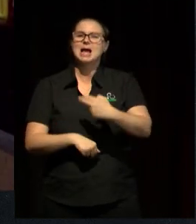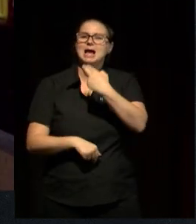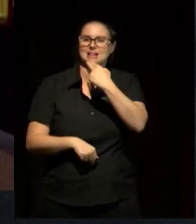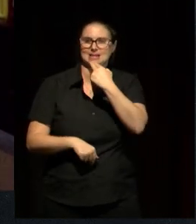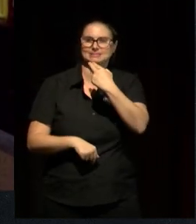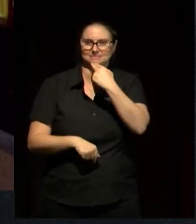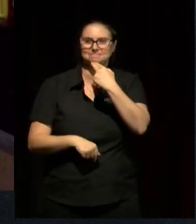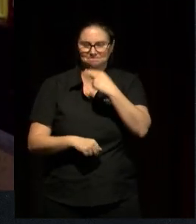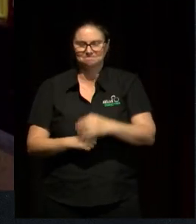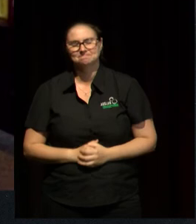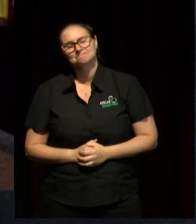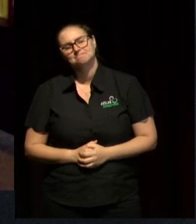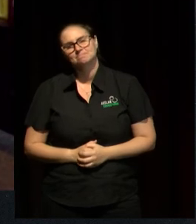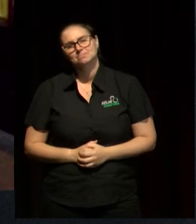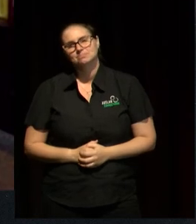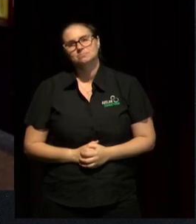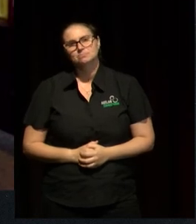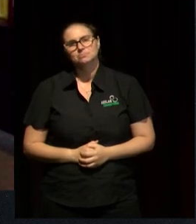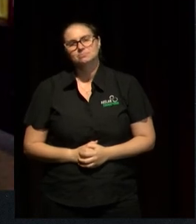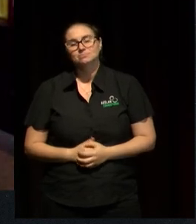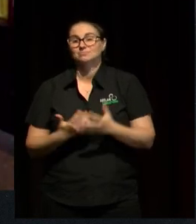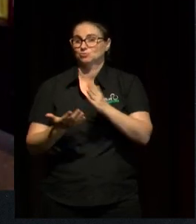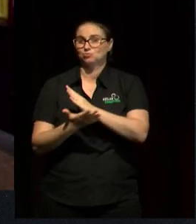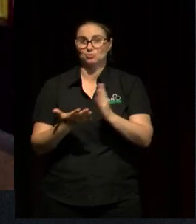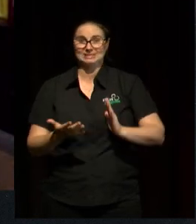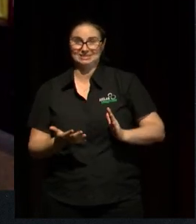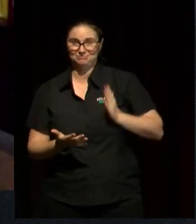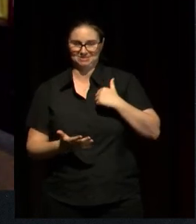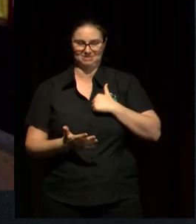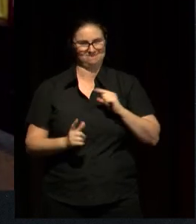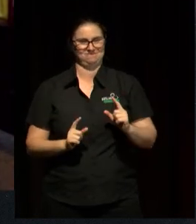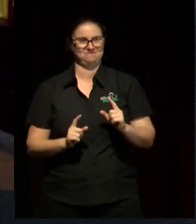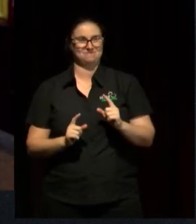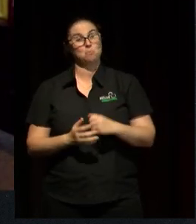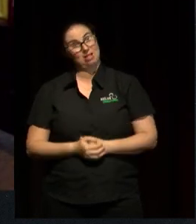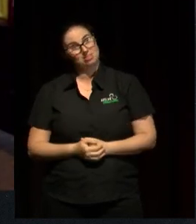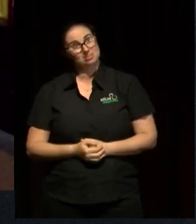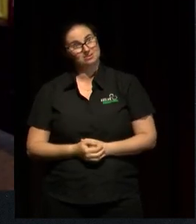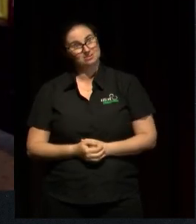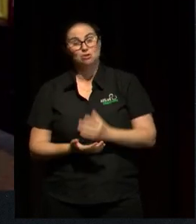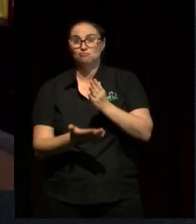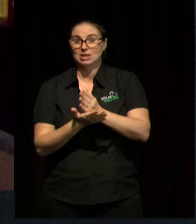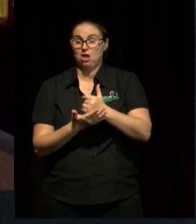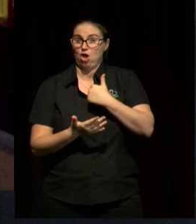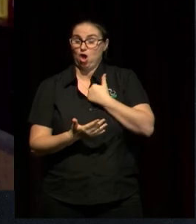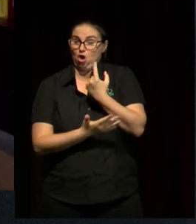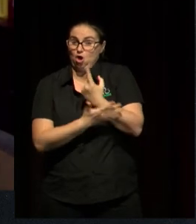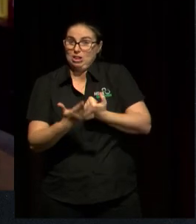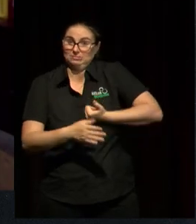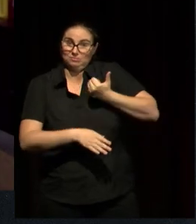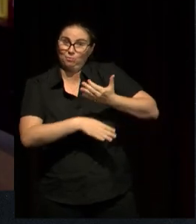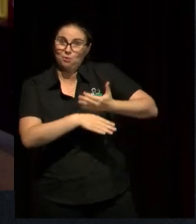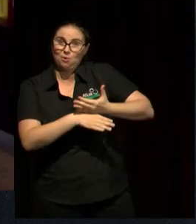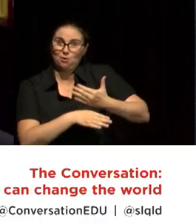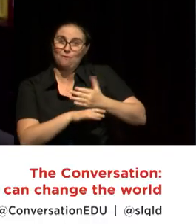So when I started, I've only, it's funny because I've only ever worked in non-fiction studies since my